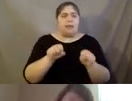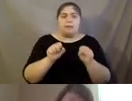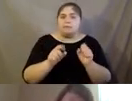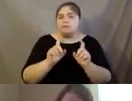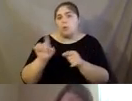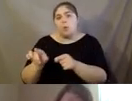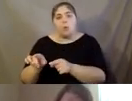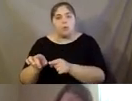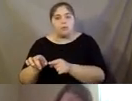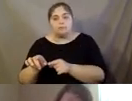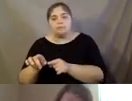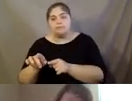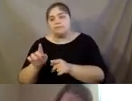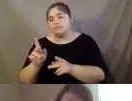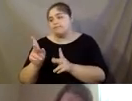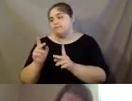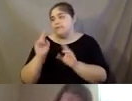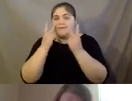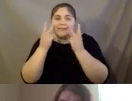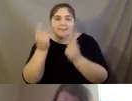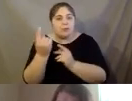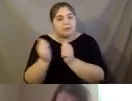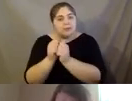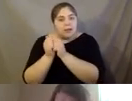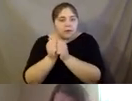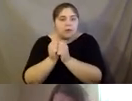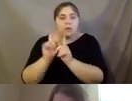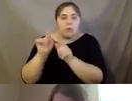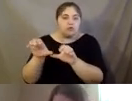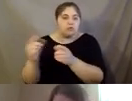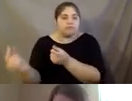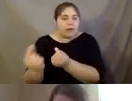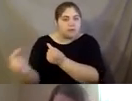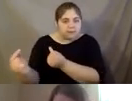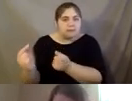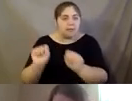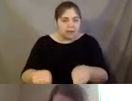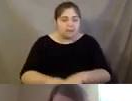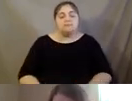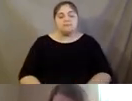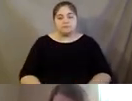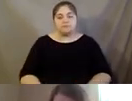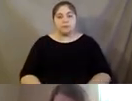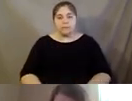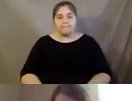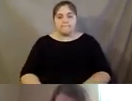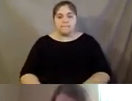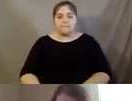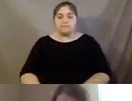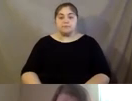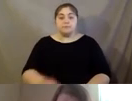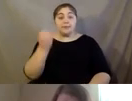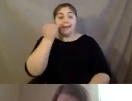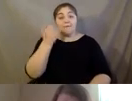make a visit together or do some errands. And then if we had a senior